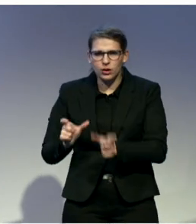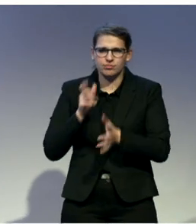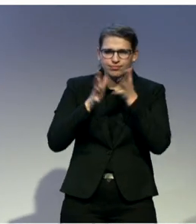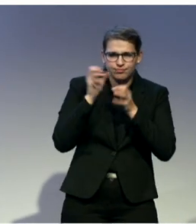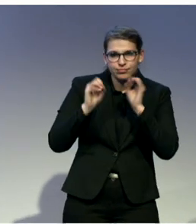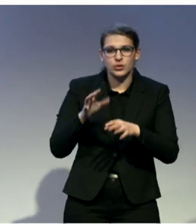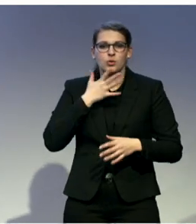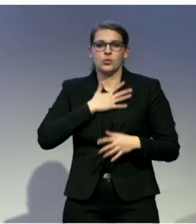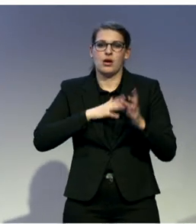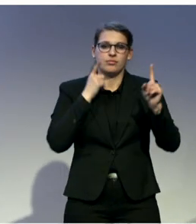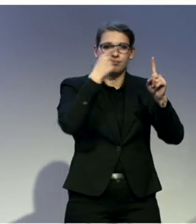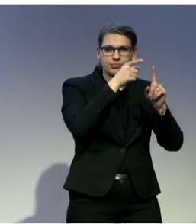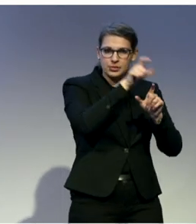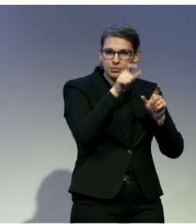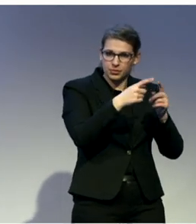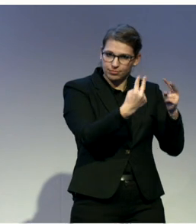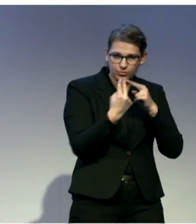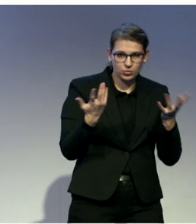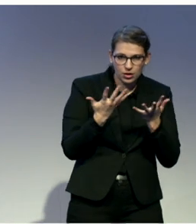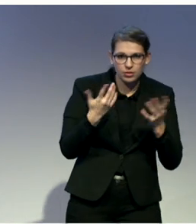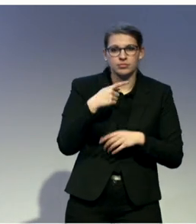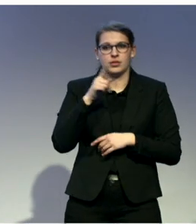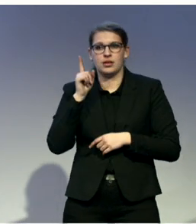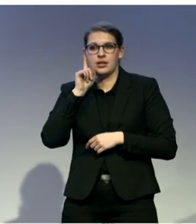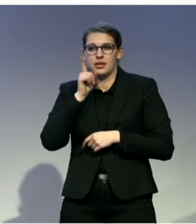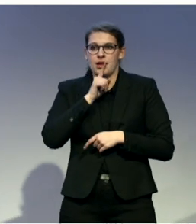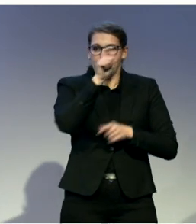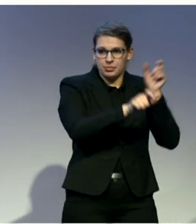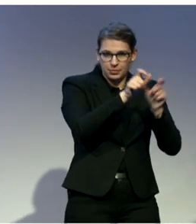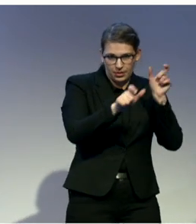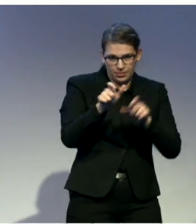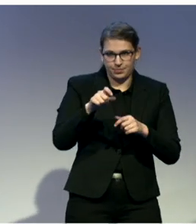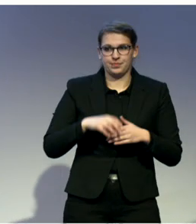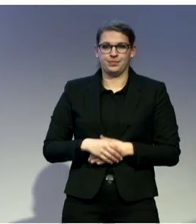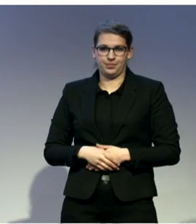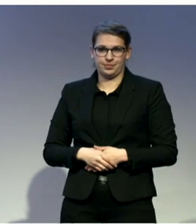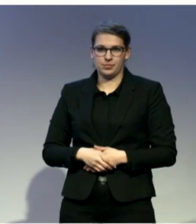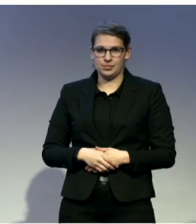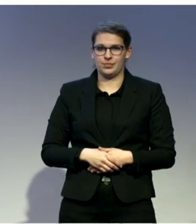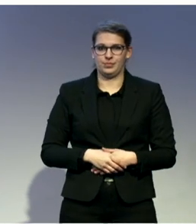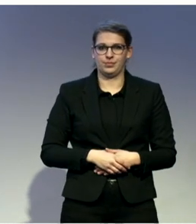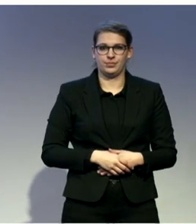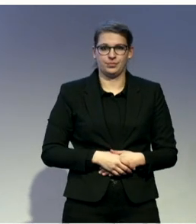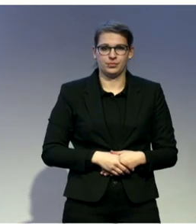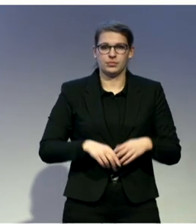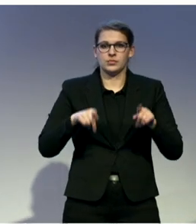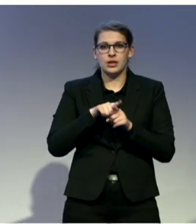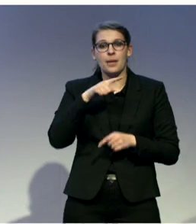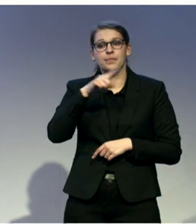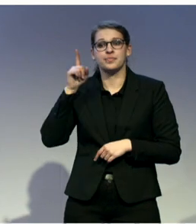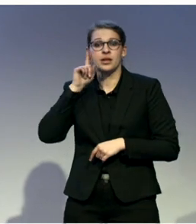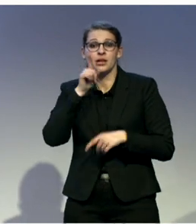serves as a quick reference guide as a dictionary, for instance. And for those impacted by the deaf, it serves as a tutorial